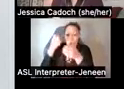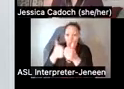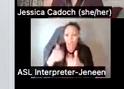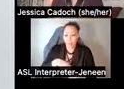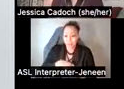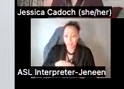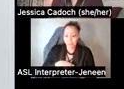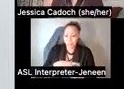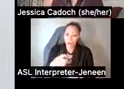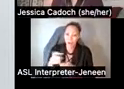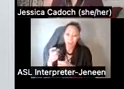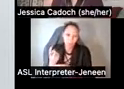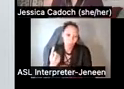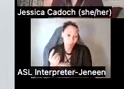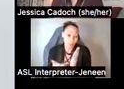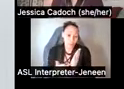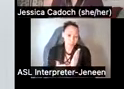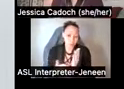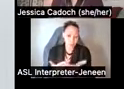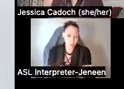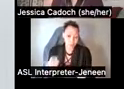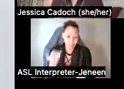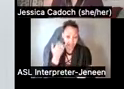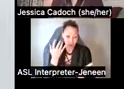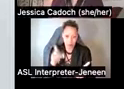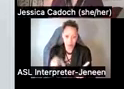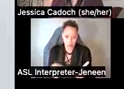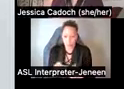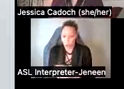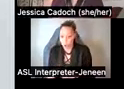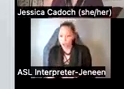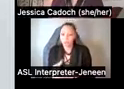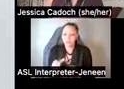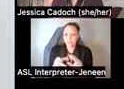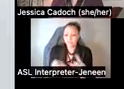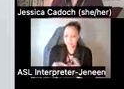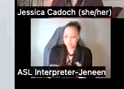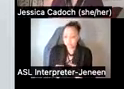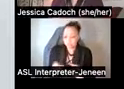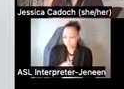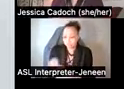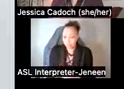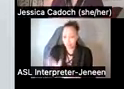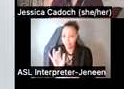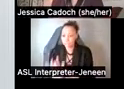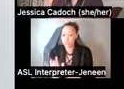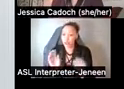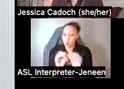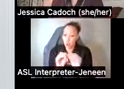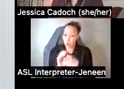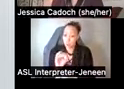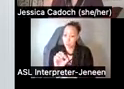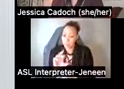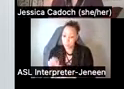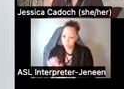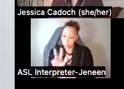really quickly, one more technical thing. If anyone would like to turn off the subtitles, again, you just go to more, the three dots at the bottom of your screen.